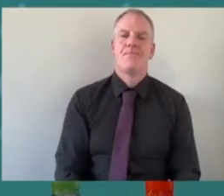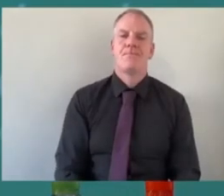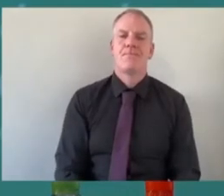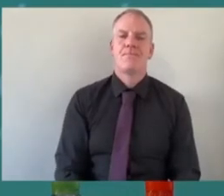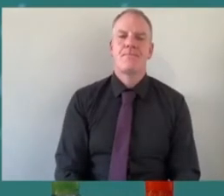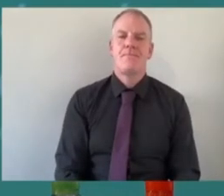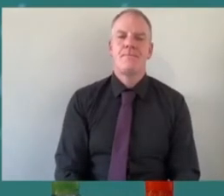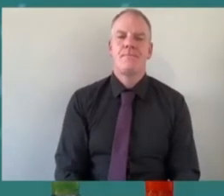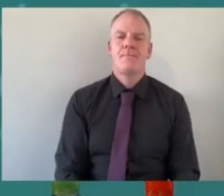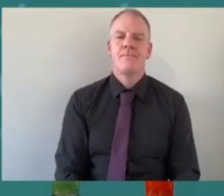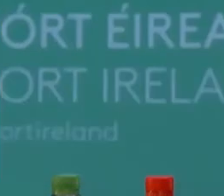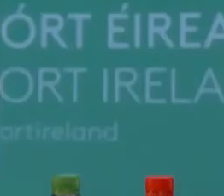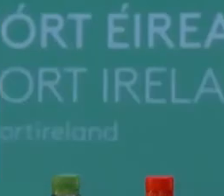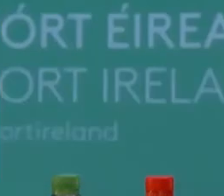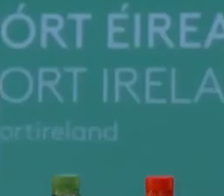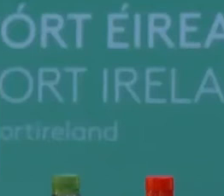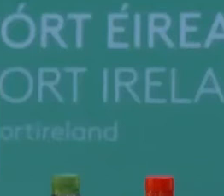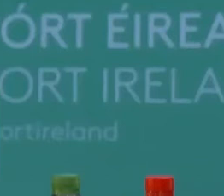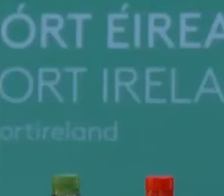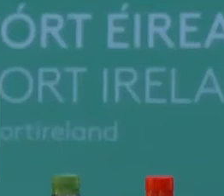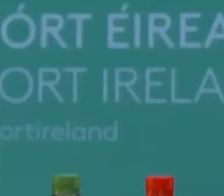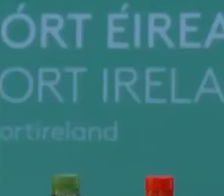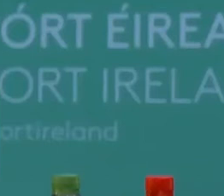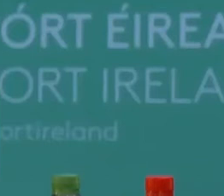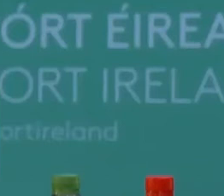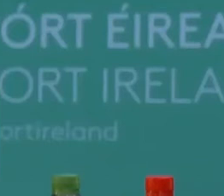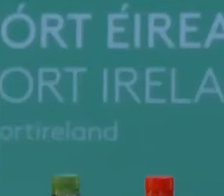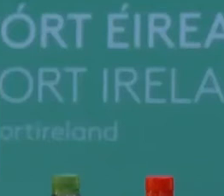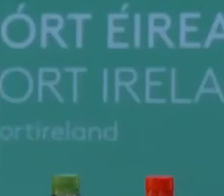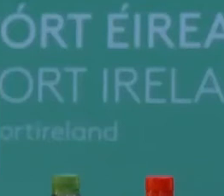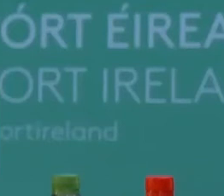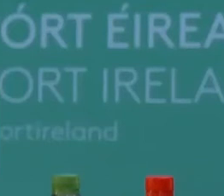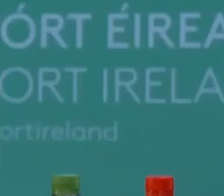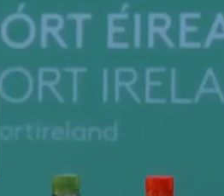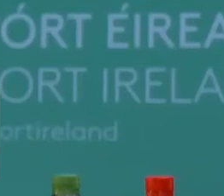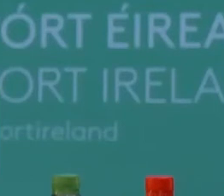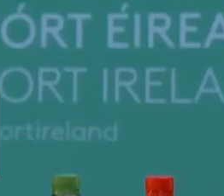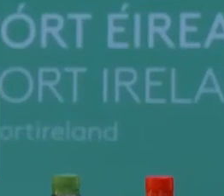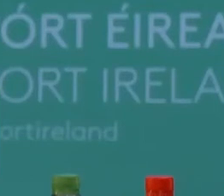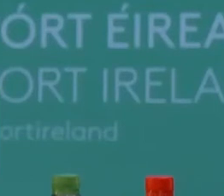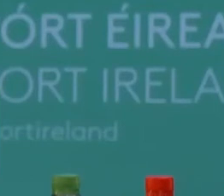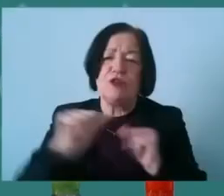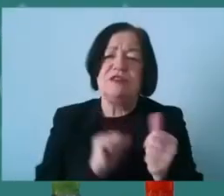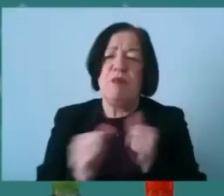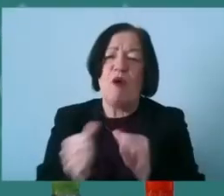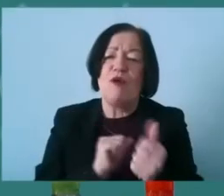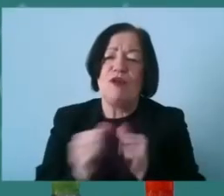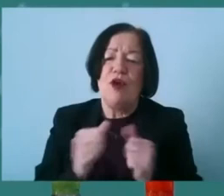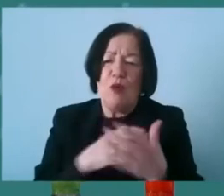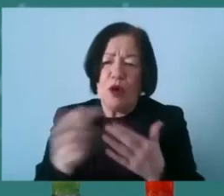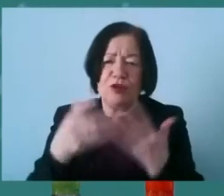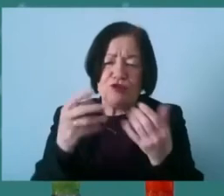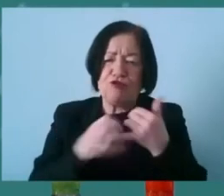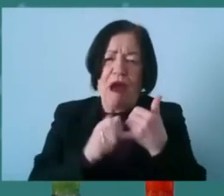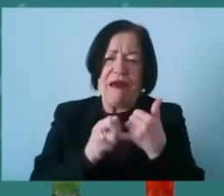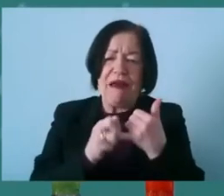question um and i suppose it really comes down to what the ethos is of your sport what it is you're actually trying to do and you